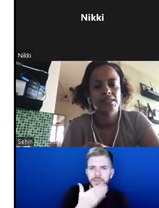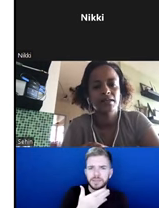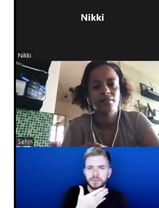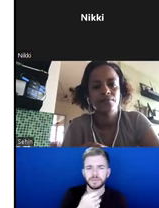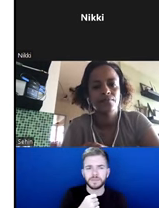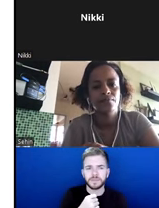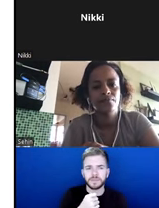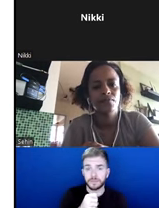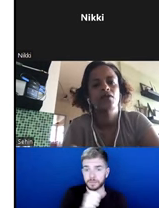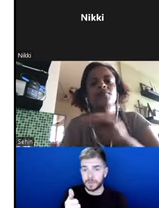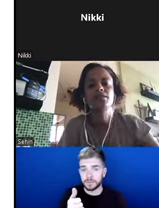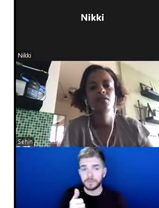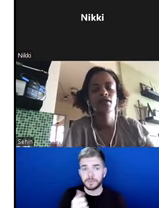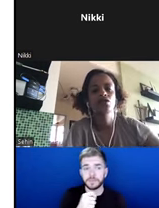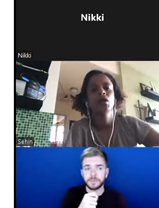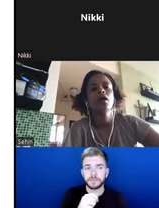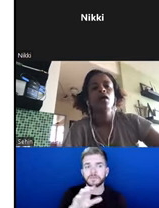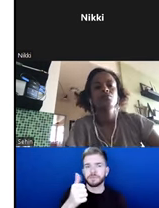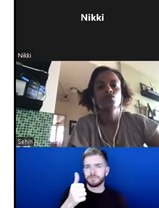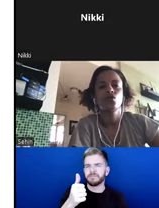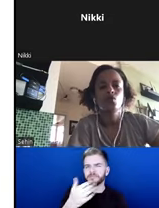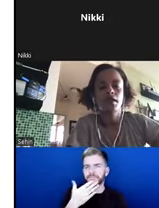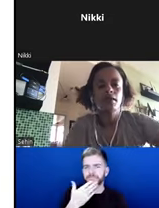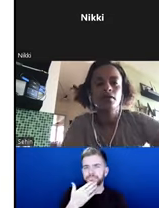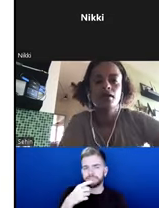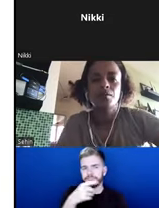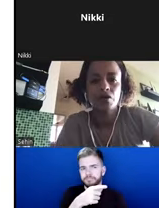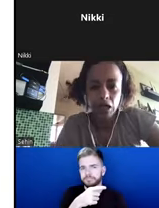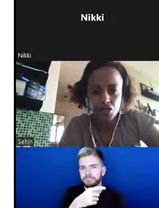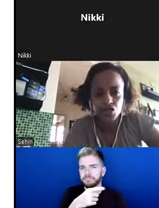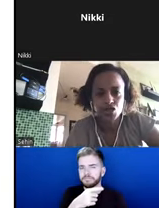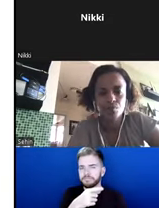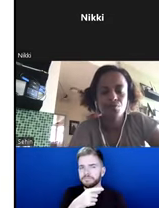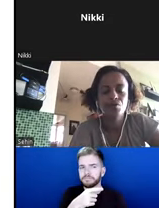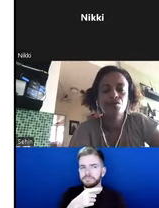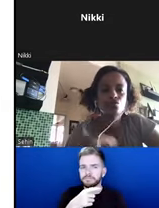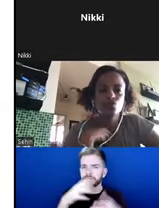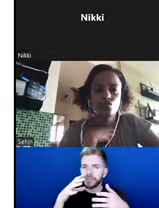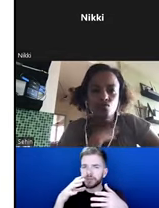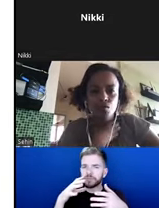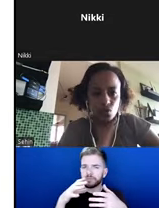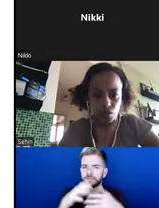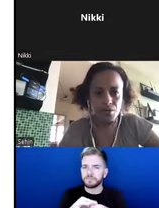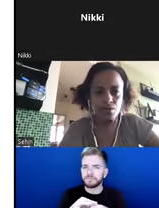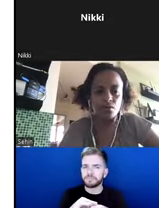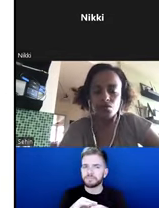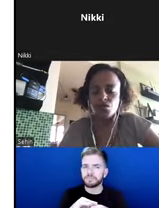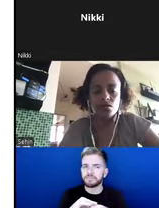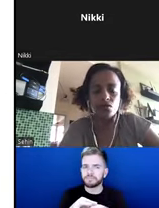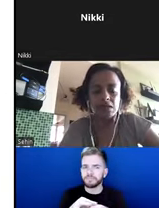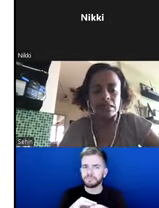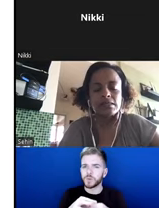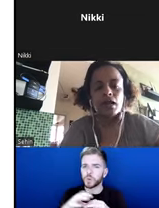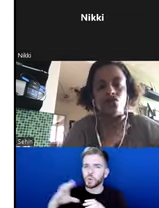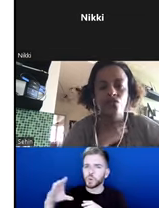Next slide. All right, this is great. Thank you. So again, in relationship to donors, which